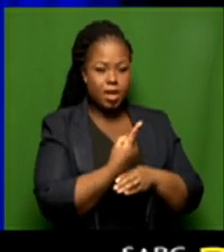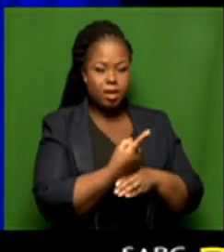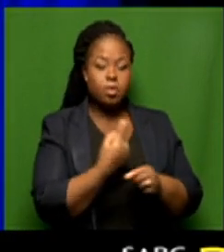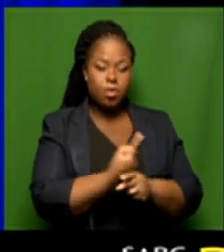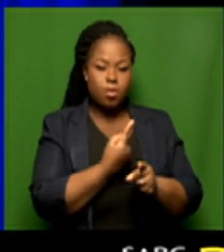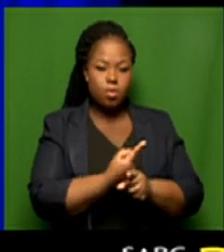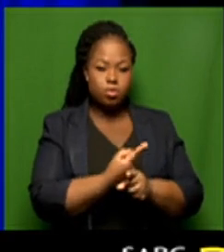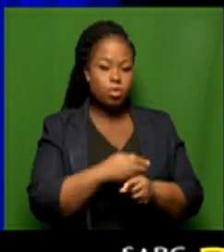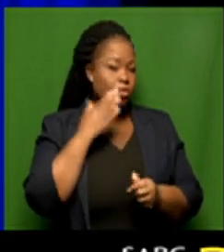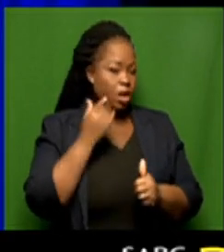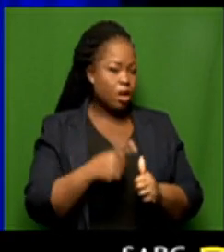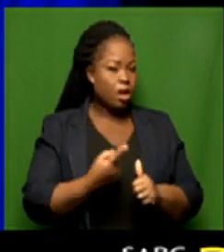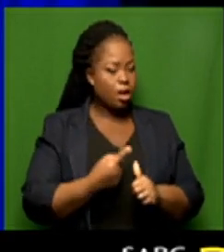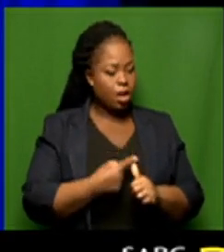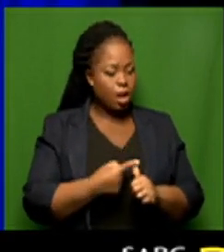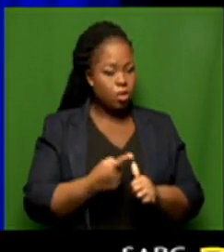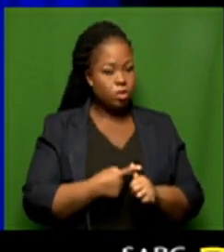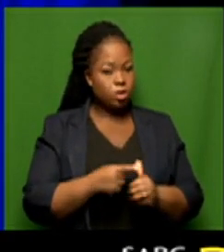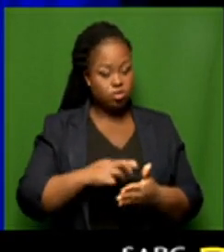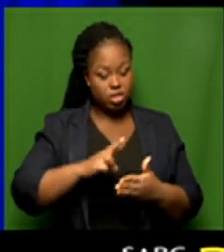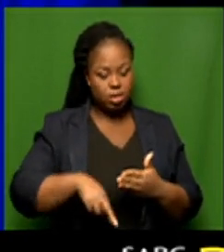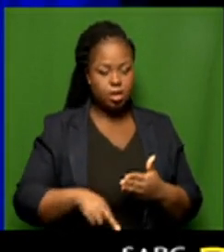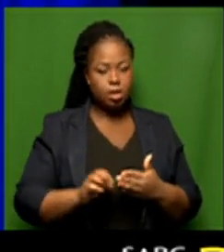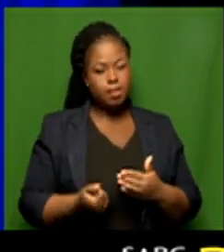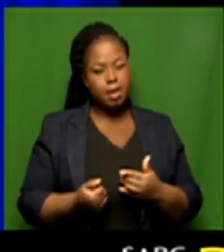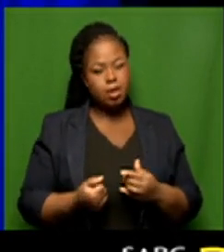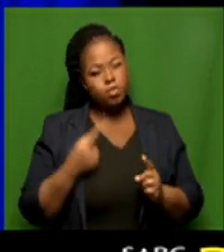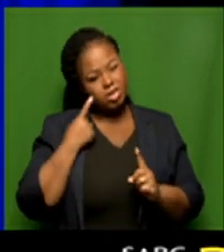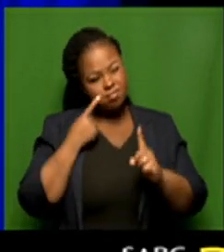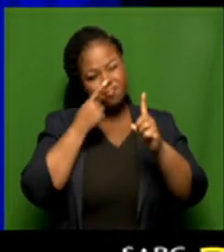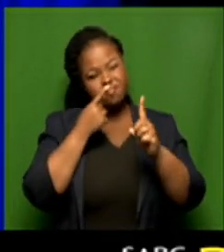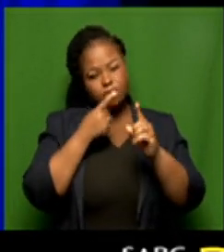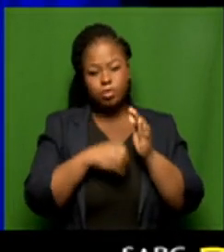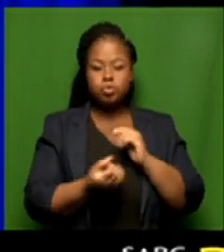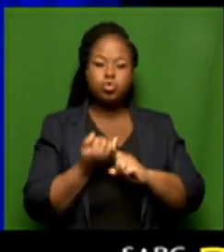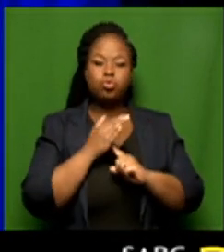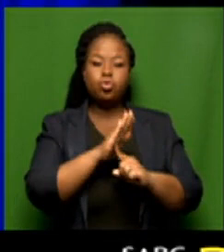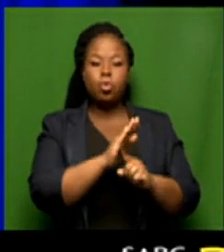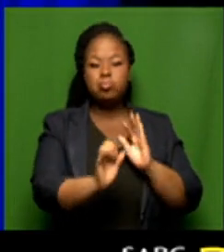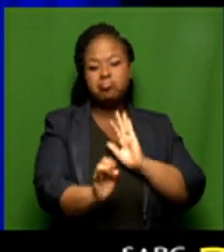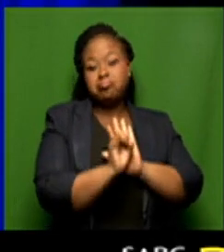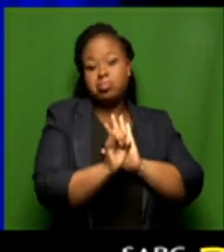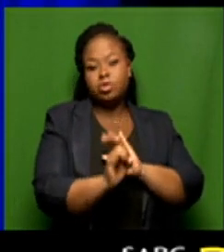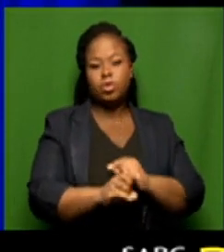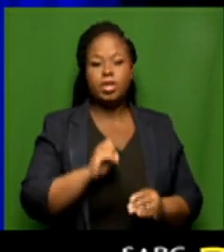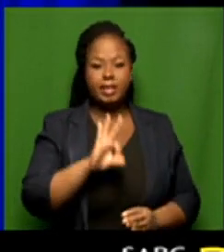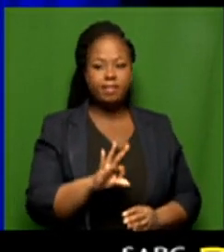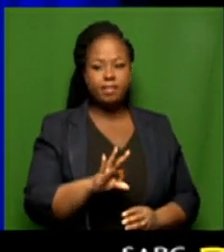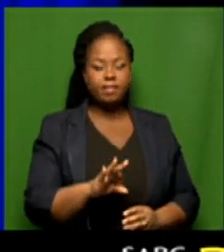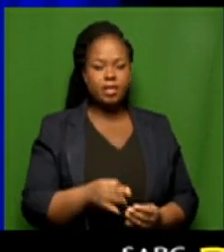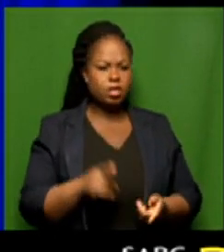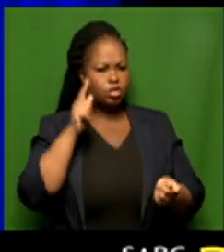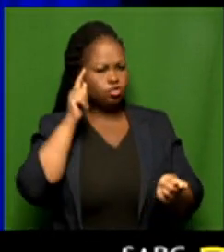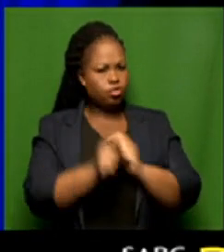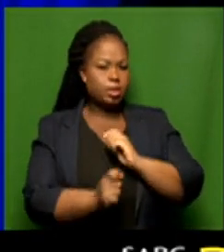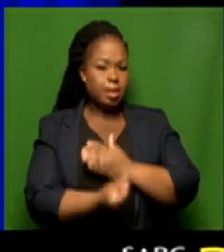and we use them to project or give an indication of when the change in sentiment has